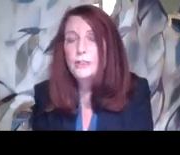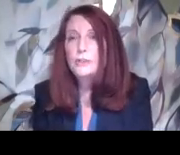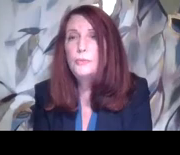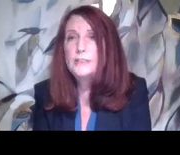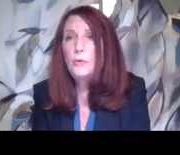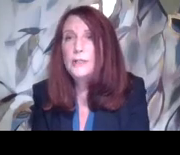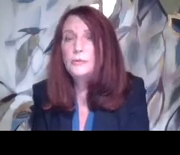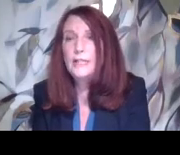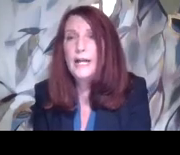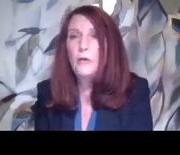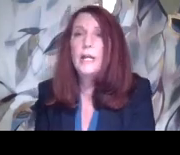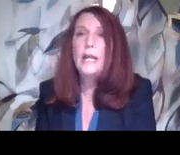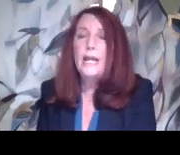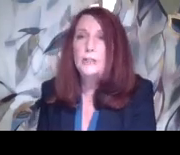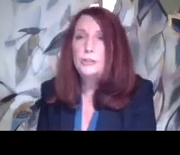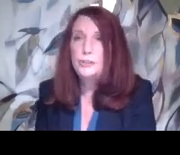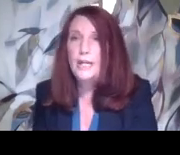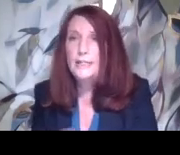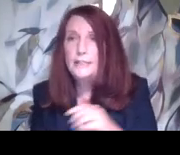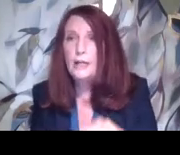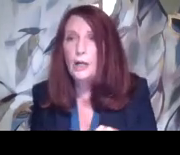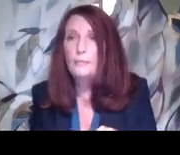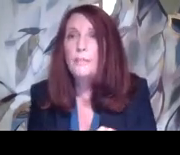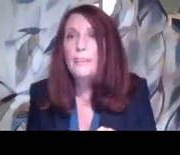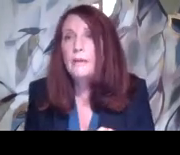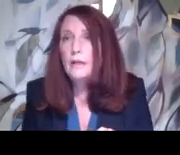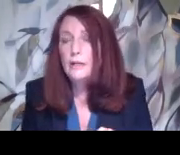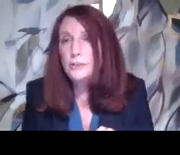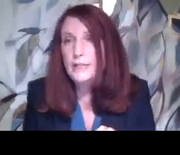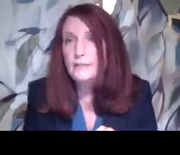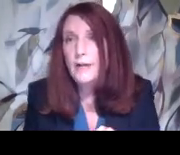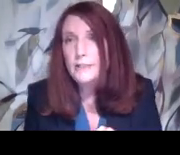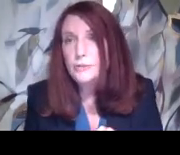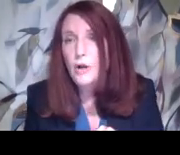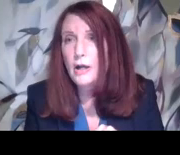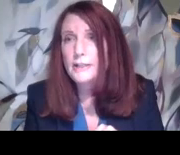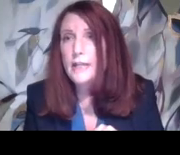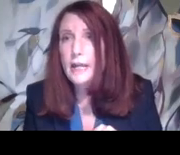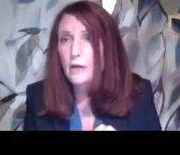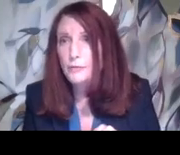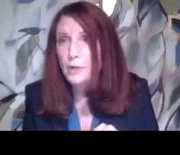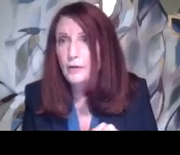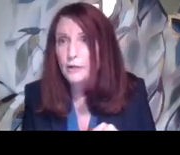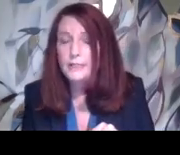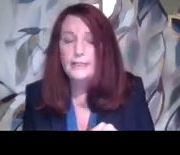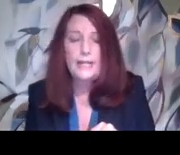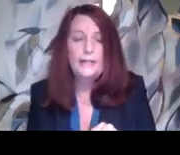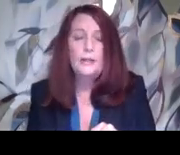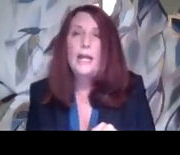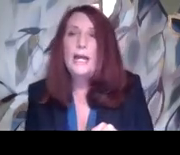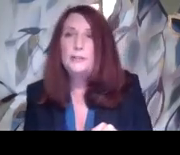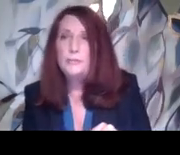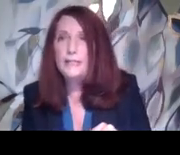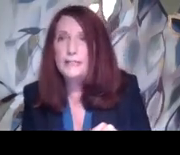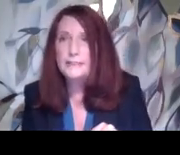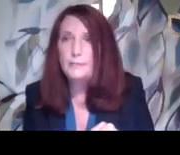associations wasn't going to allow a shaded, um, a shaded visor on the football helmet and